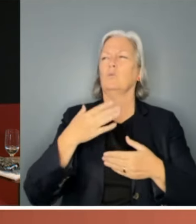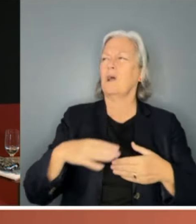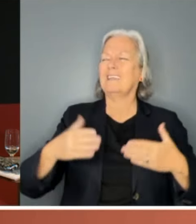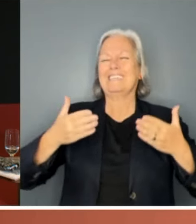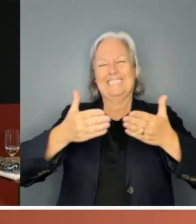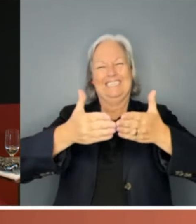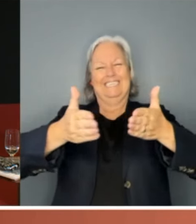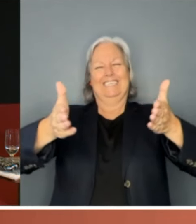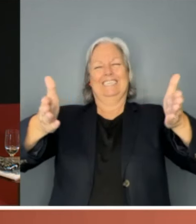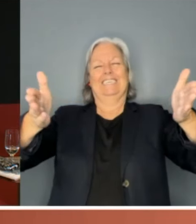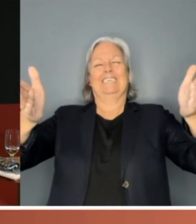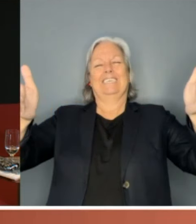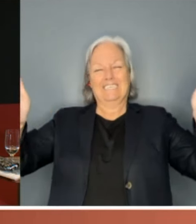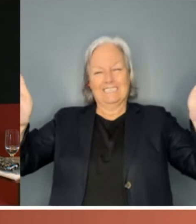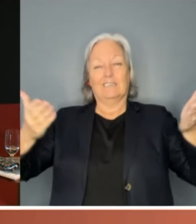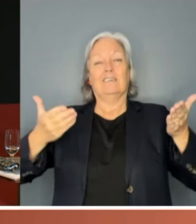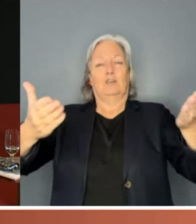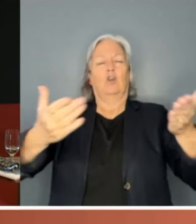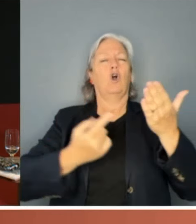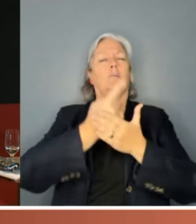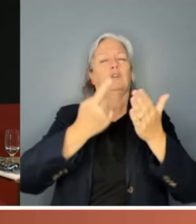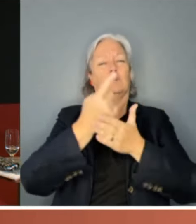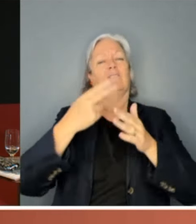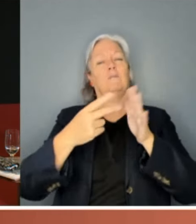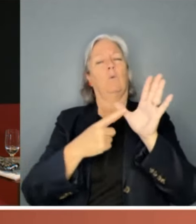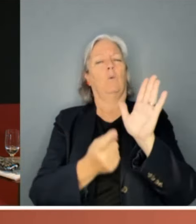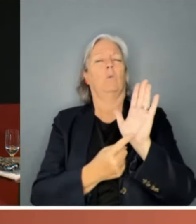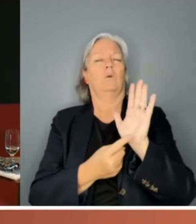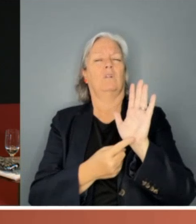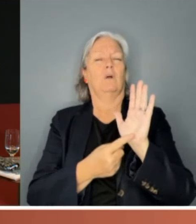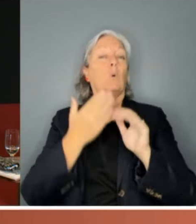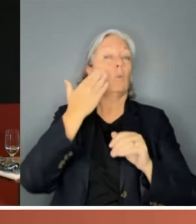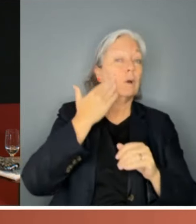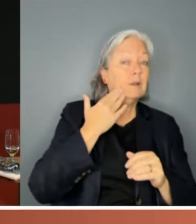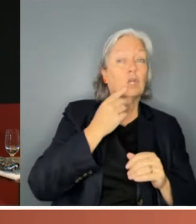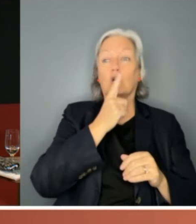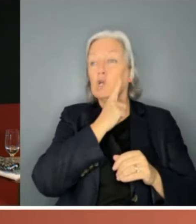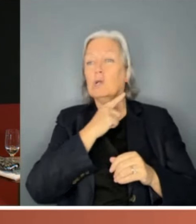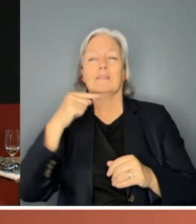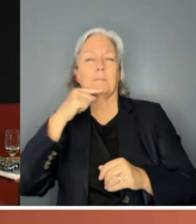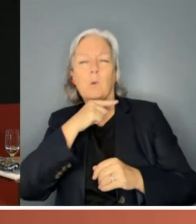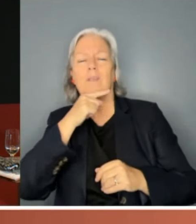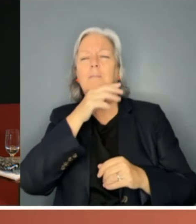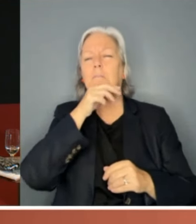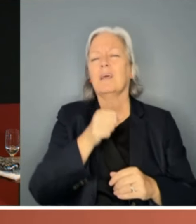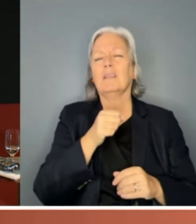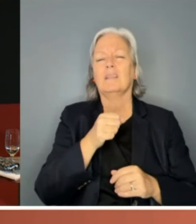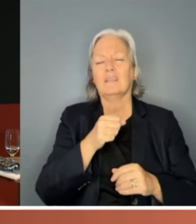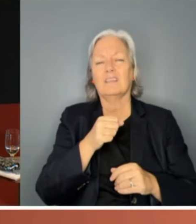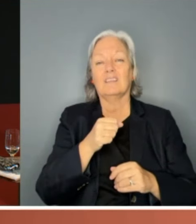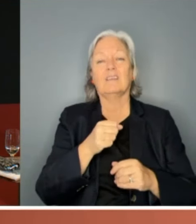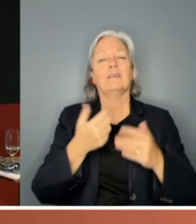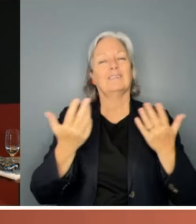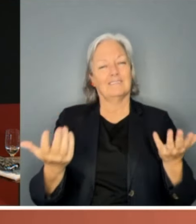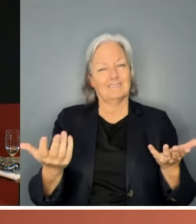the opportunity for everyone, women and men, girls and boys, to consider, I think, being,